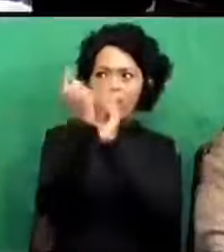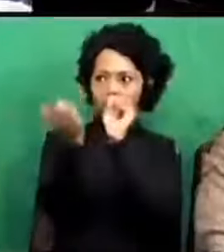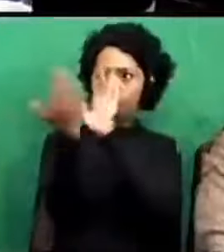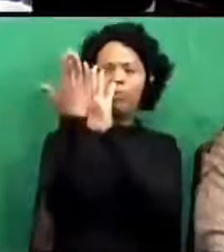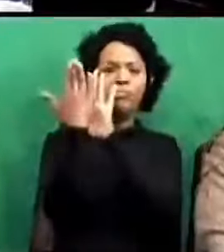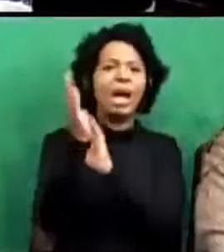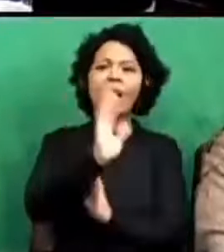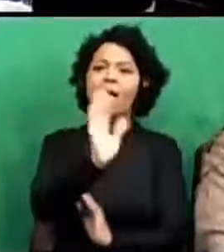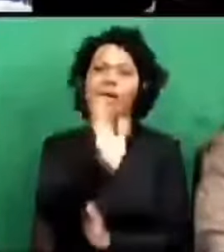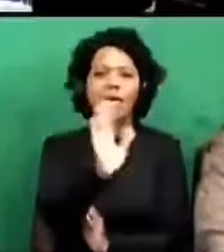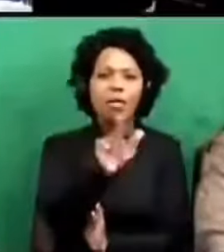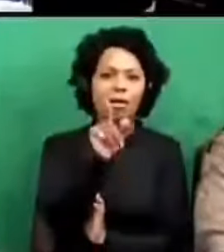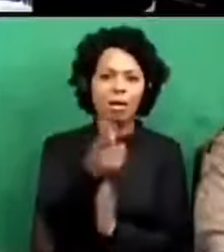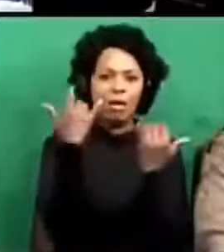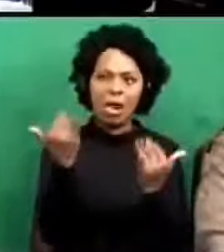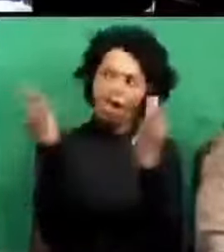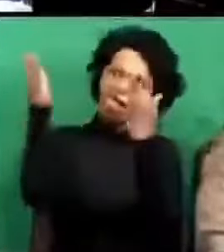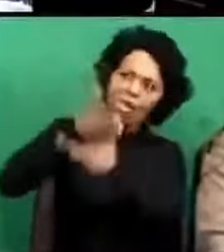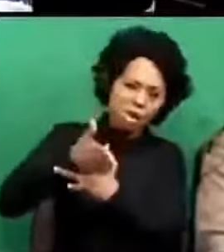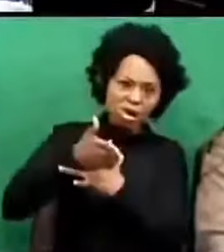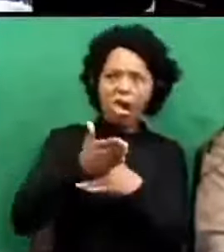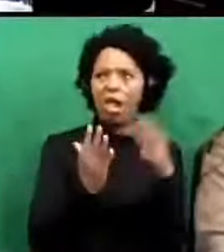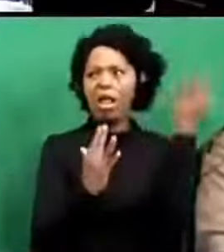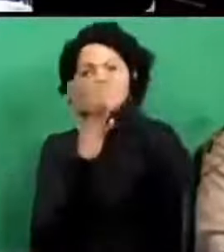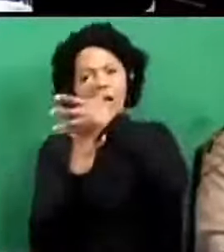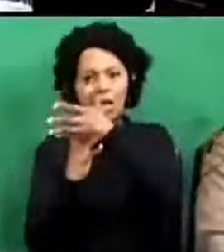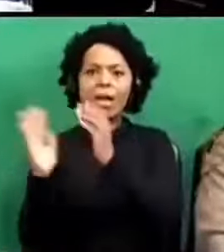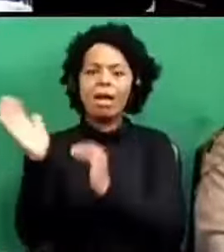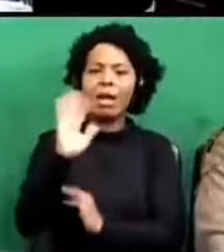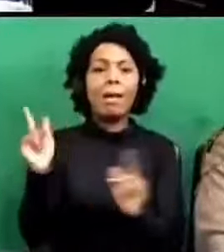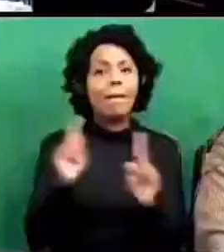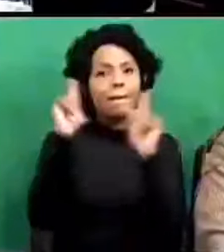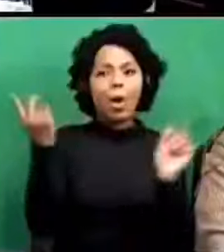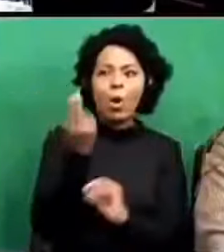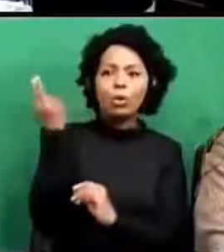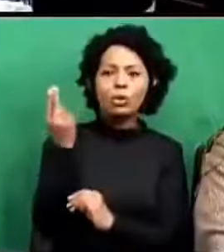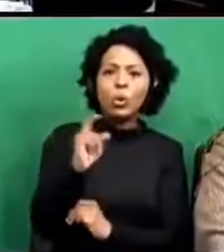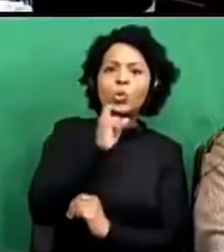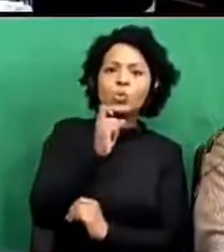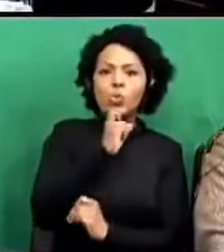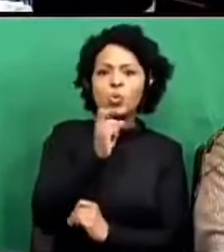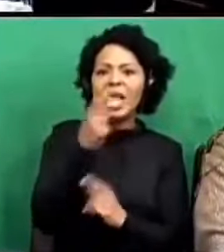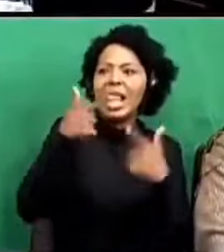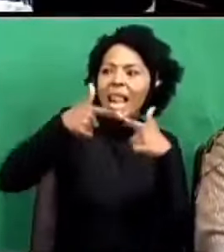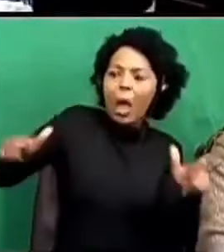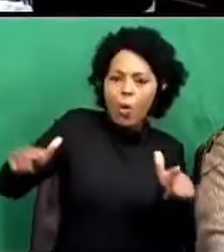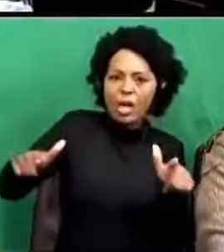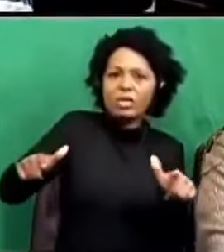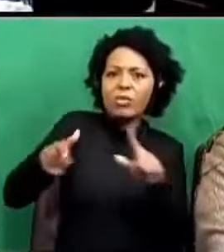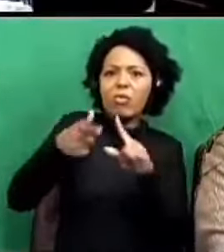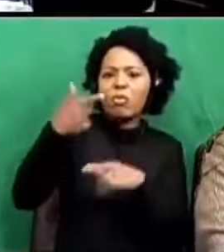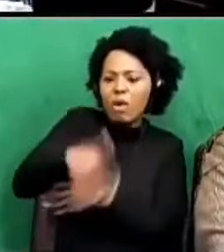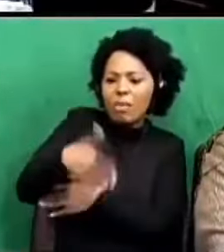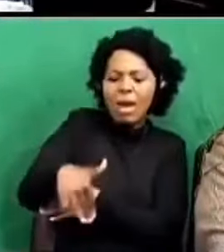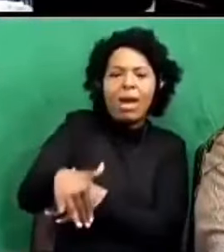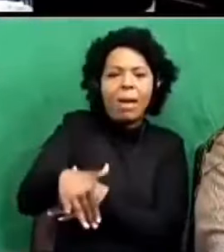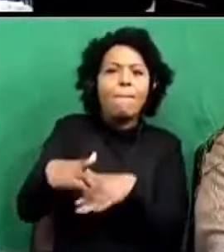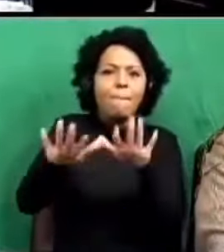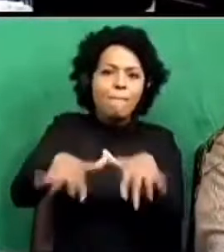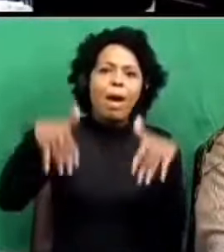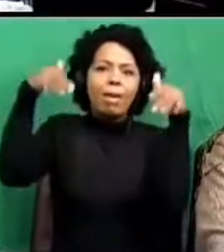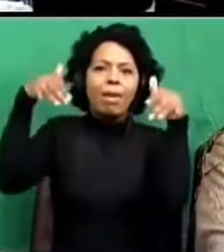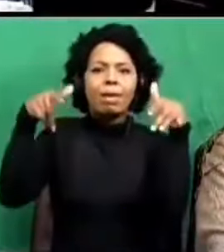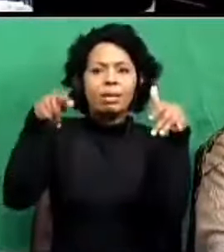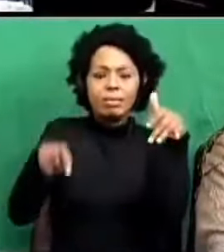You may not cast dispersions at a specific person, but you may also not use unparliamentary language. So I'm going to rule on this.